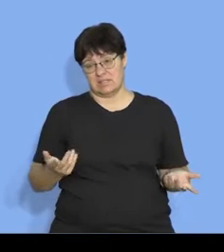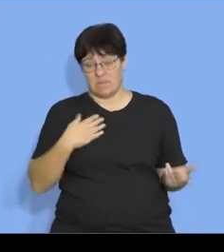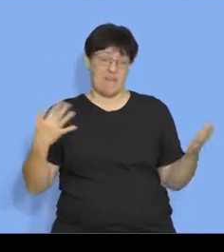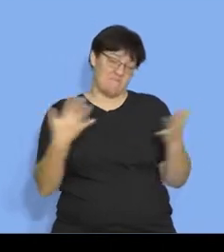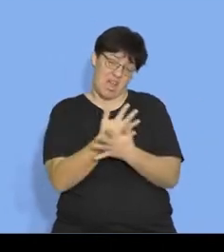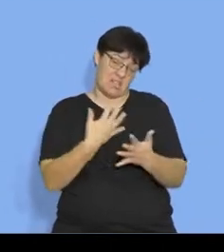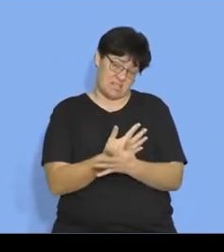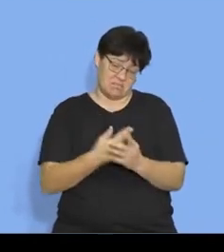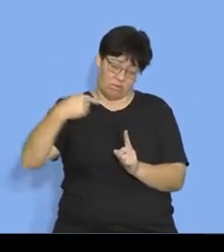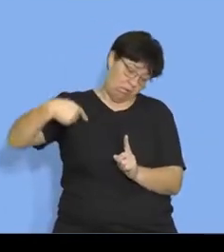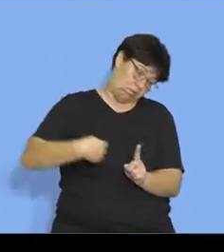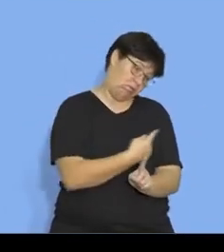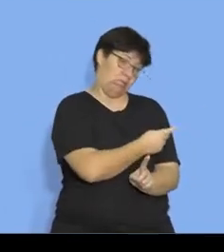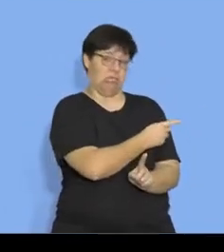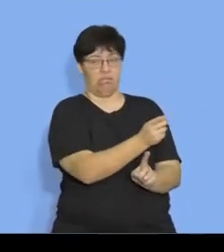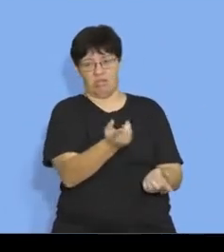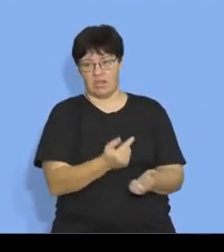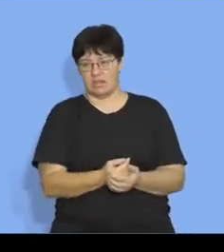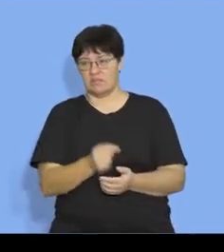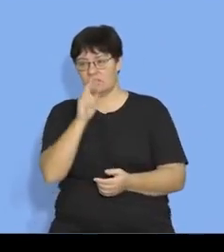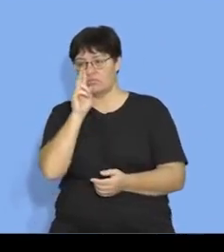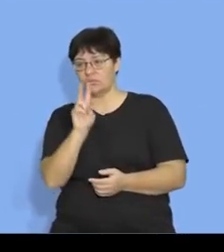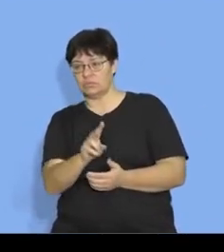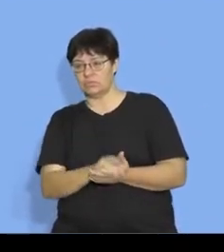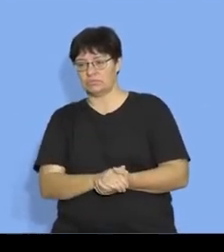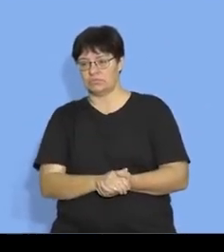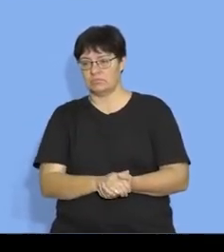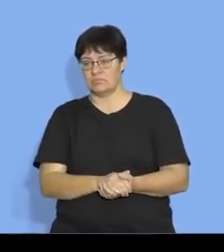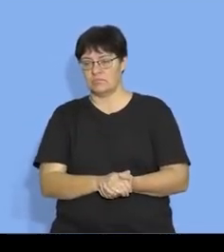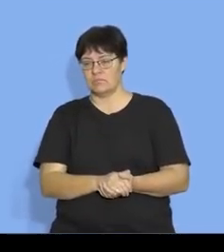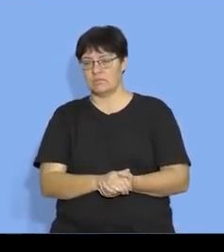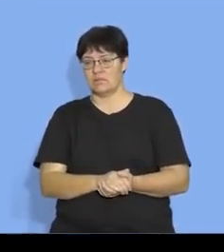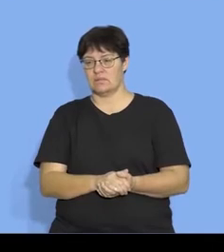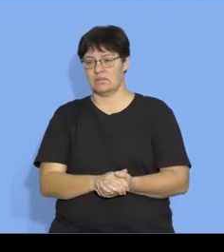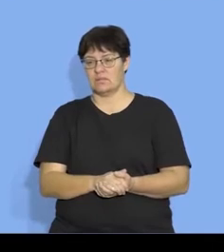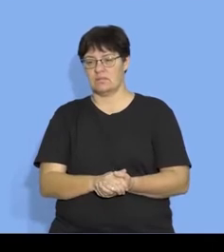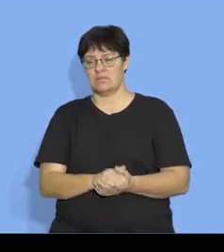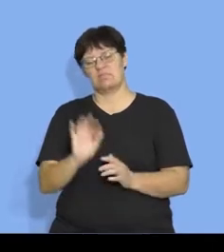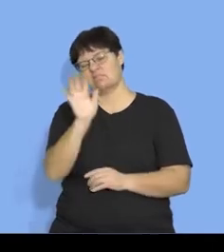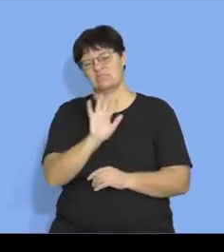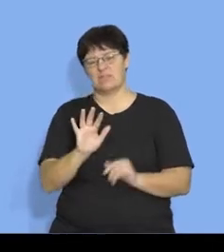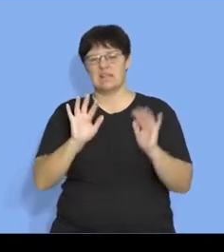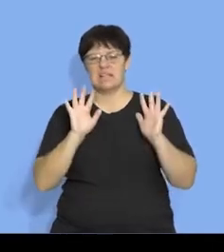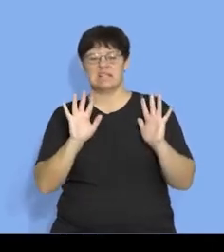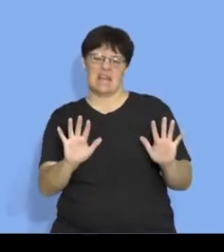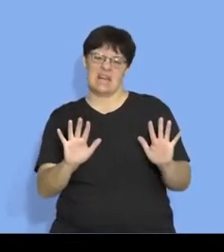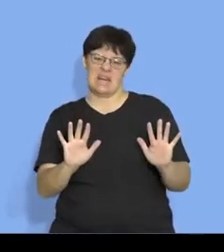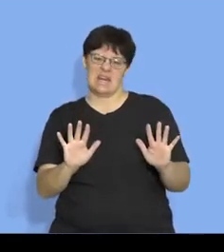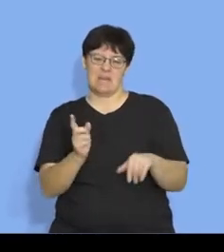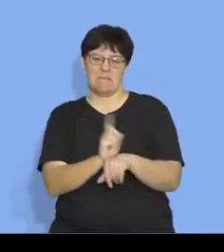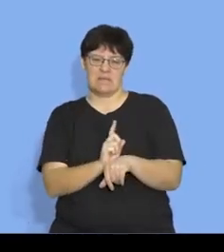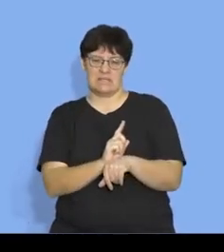that a lot faster than the one kilometer because if you look down here this time is telling me it's averaging 10